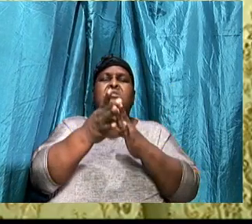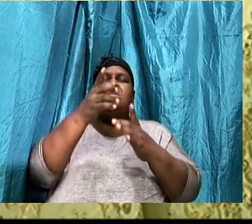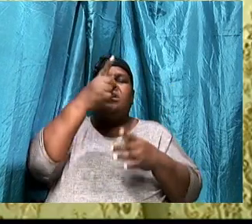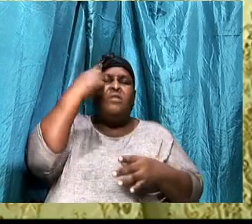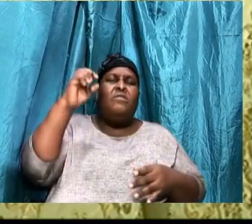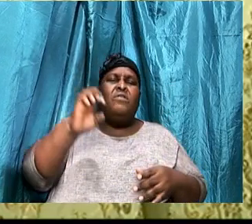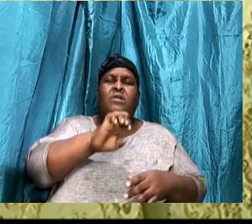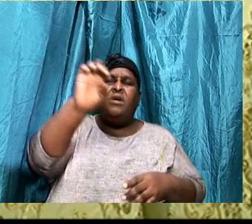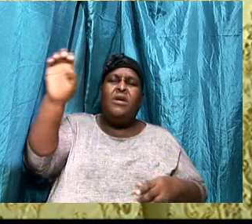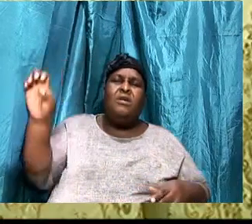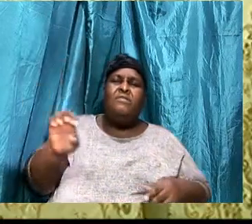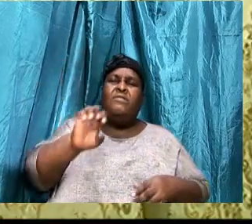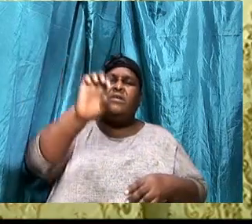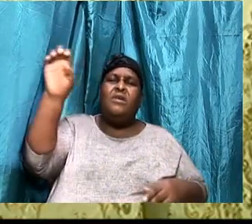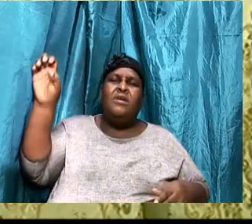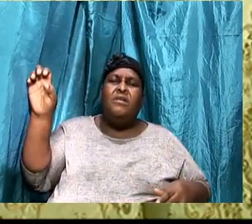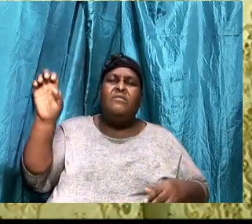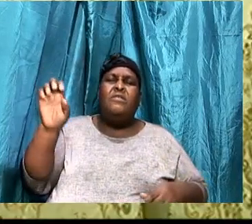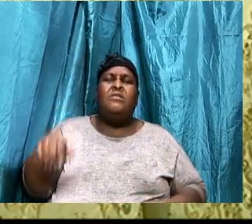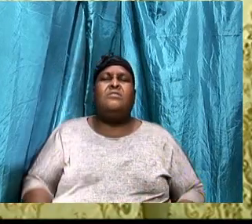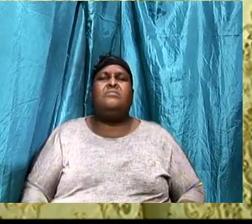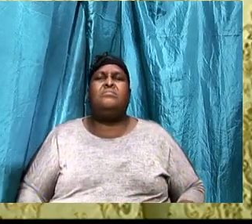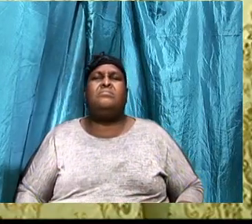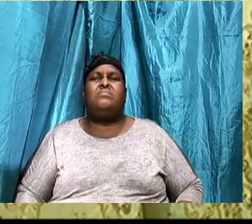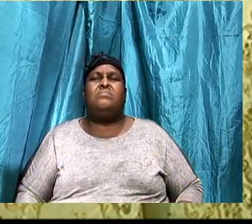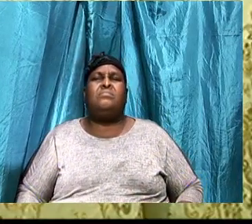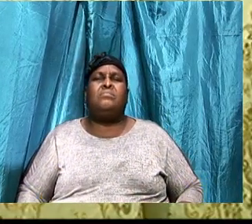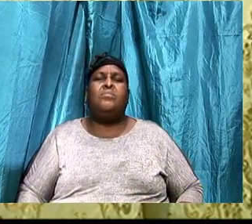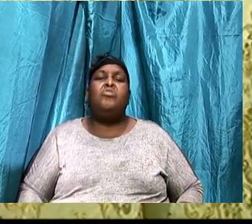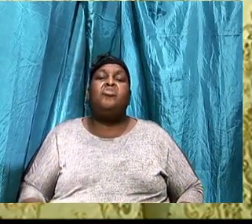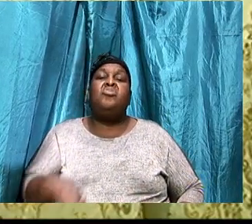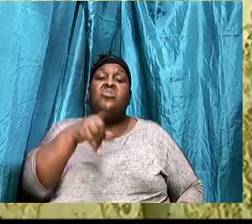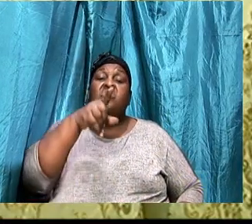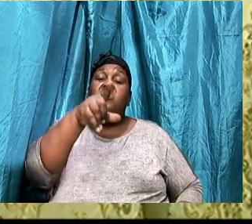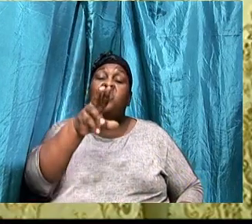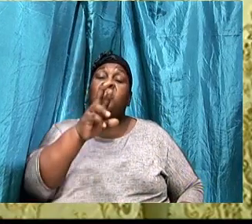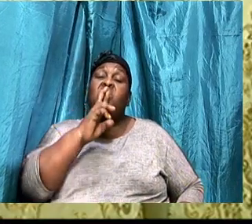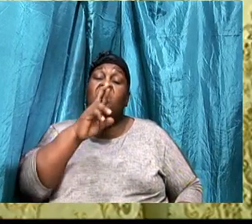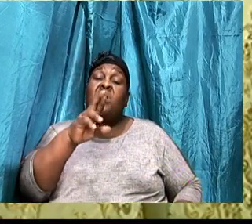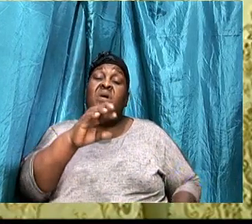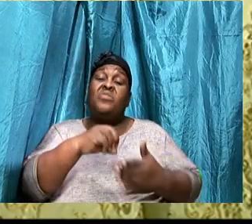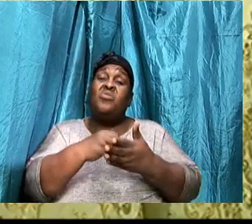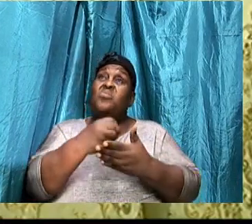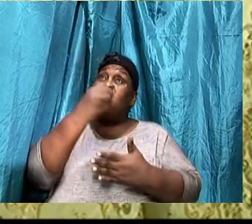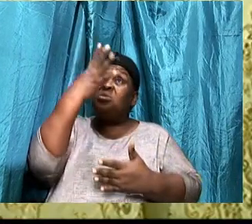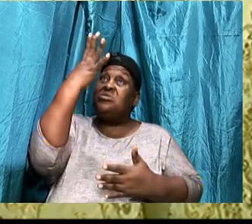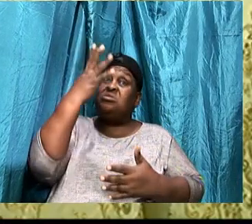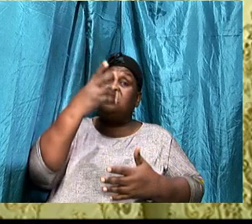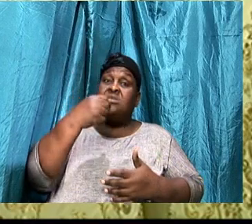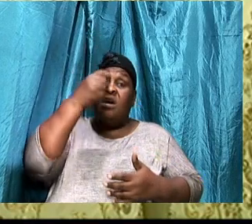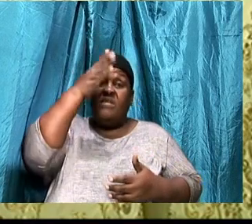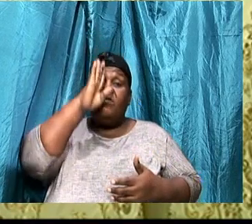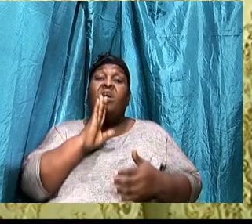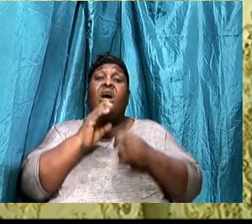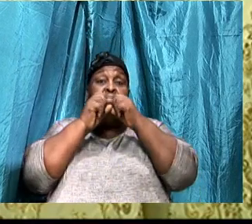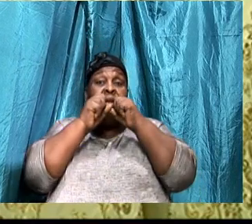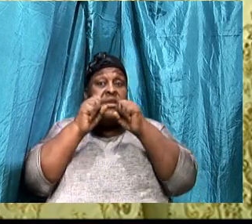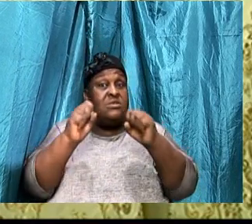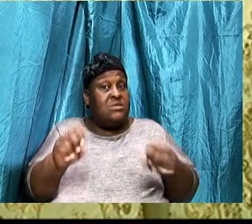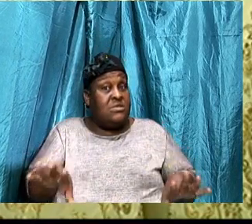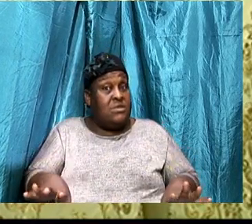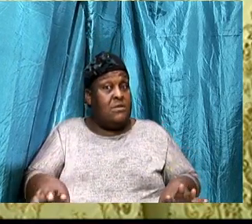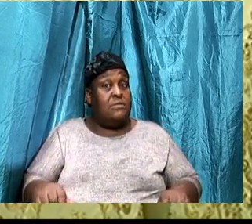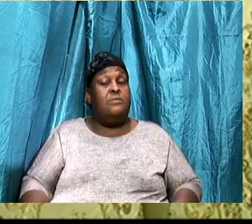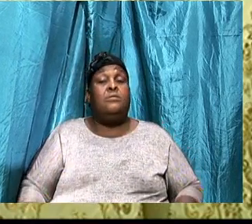verse 18, He says, You are the riches, Of his inheritance, In verse